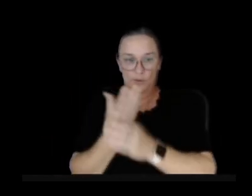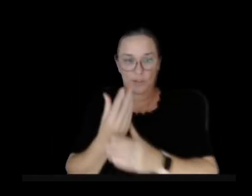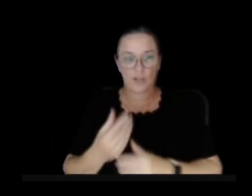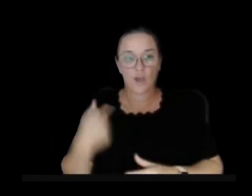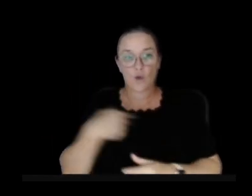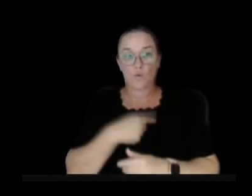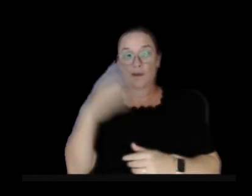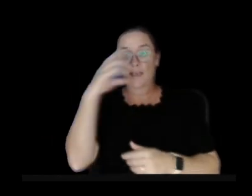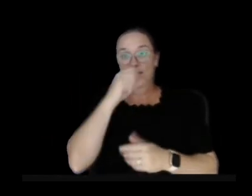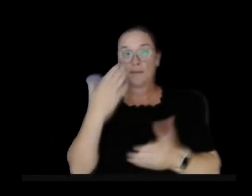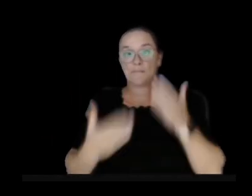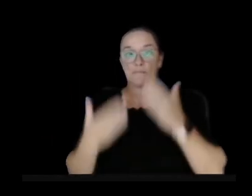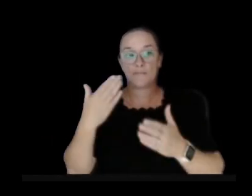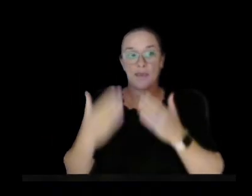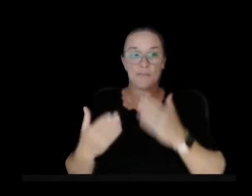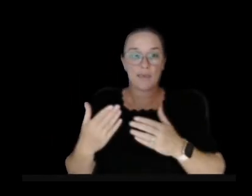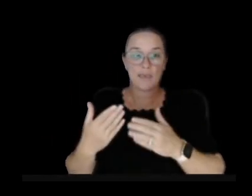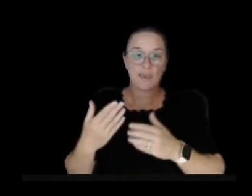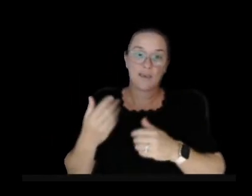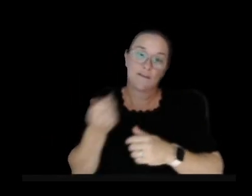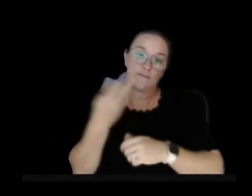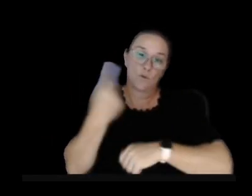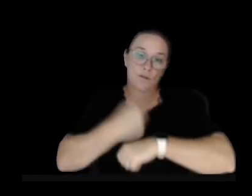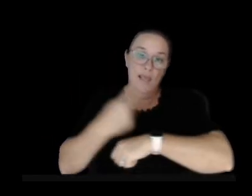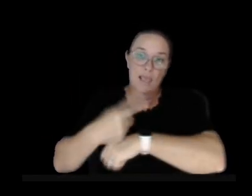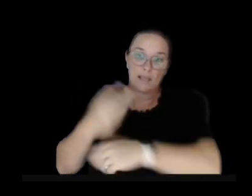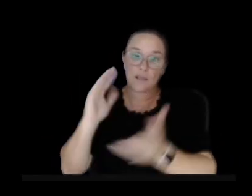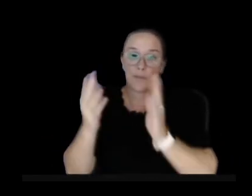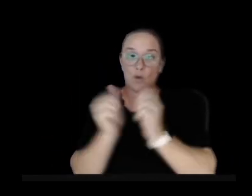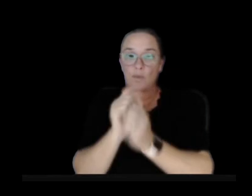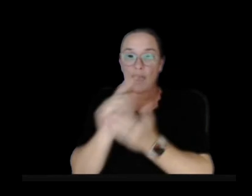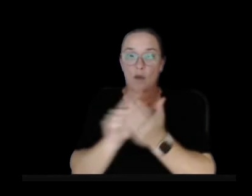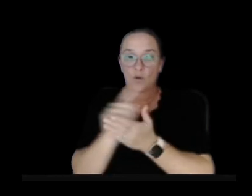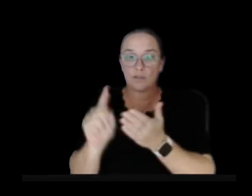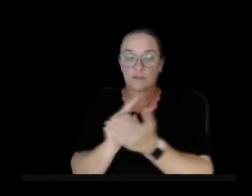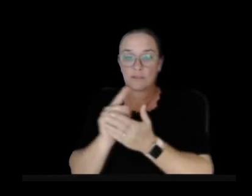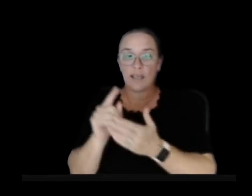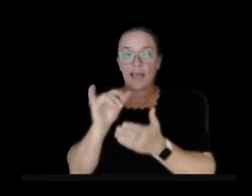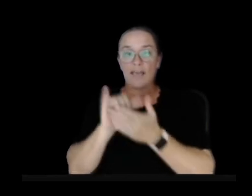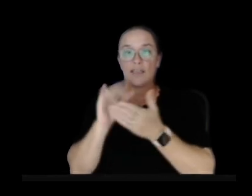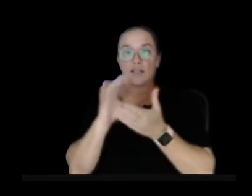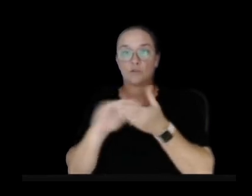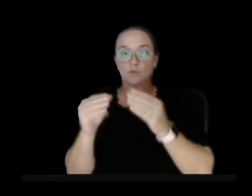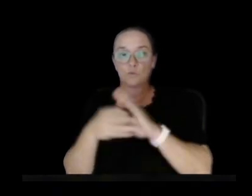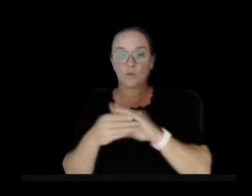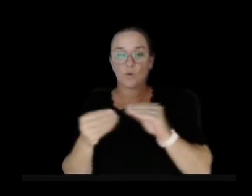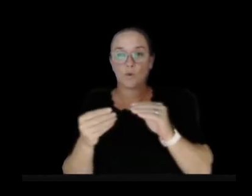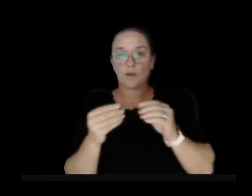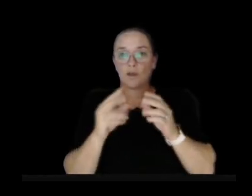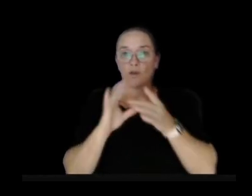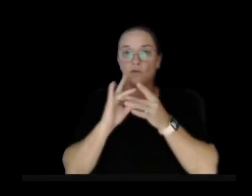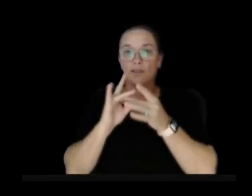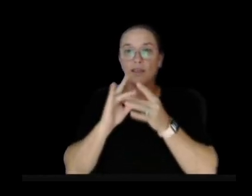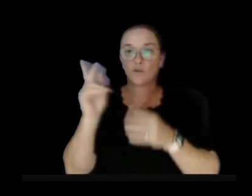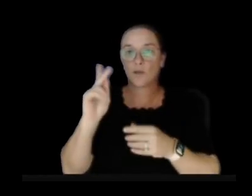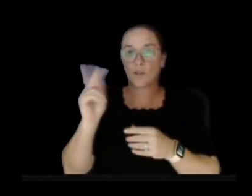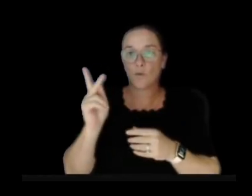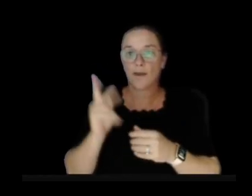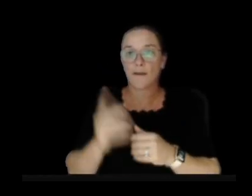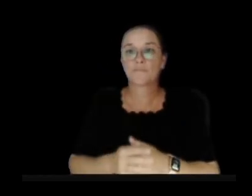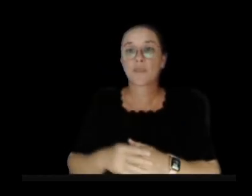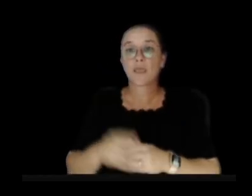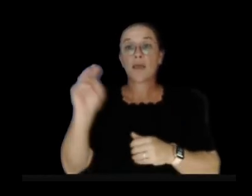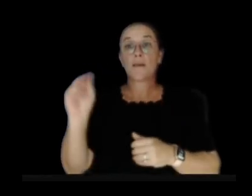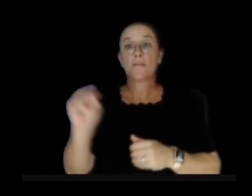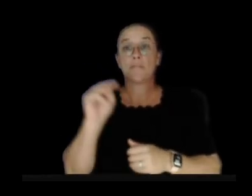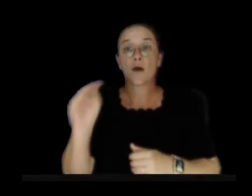last perhaps days as opposed to hours now and that's the story in Kilauea. Monolo continues to be quite quiet